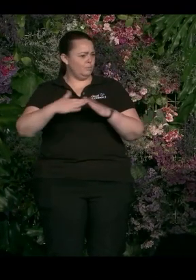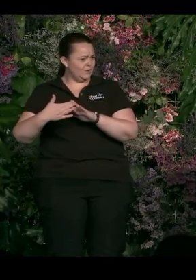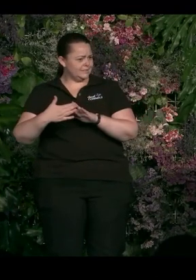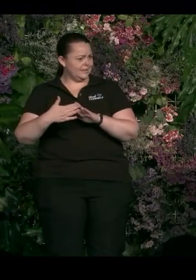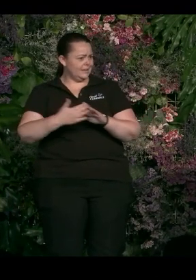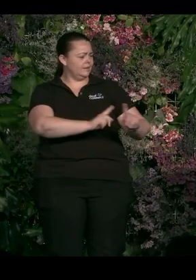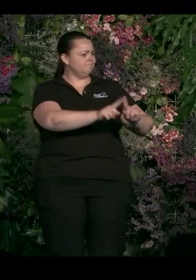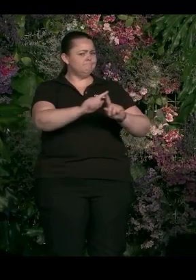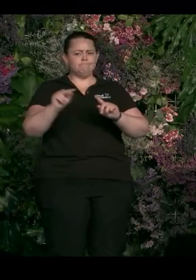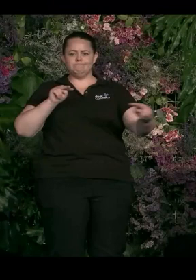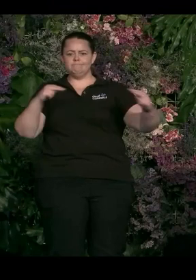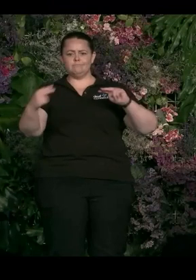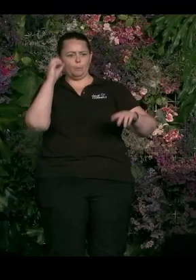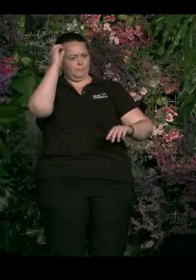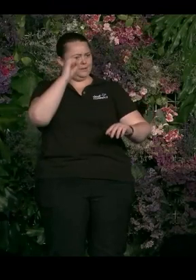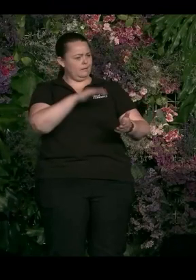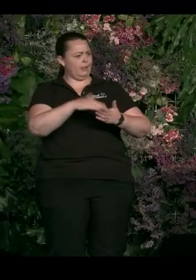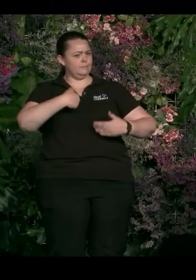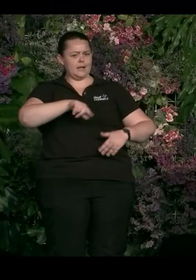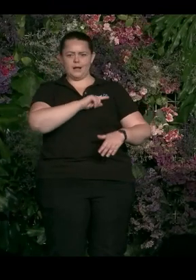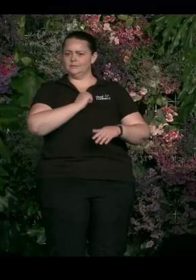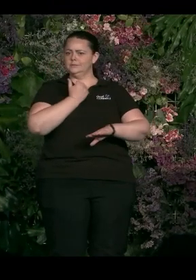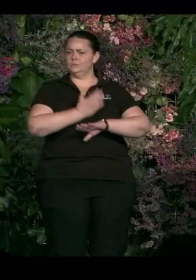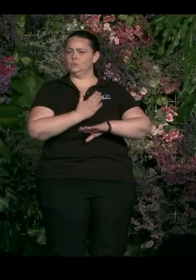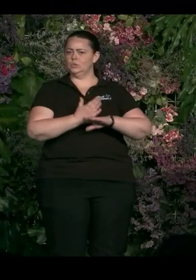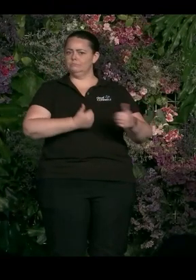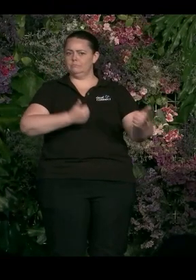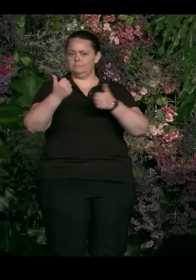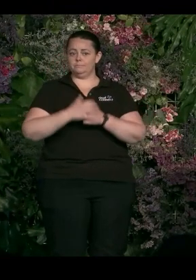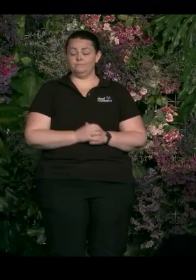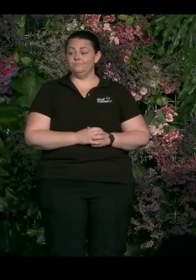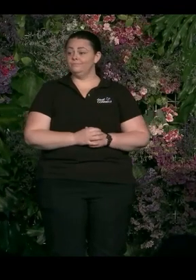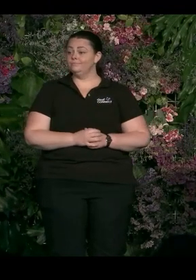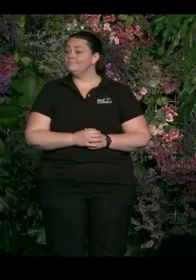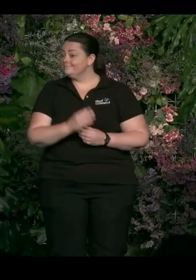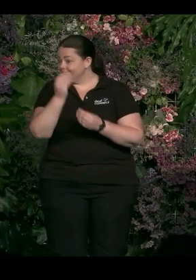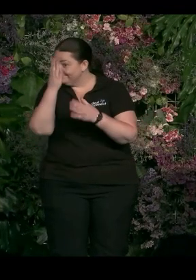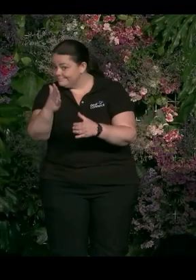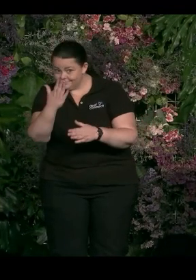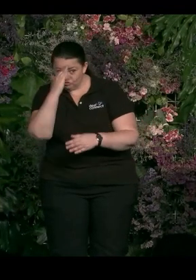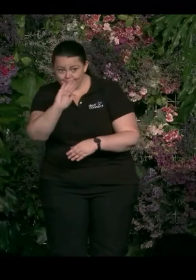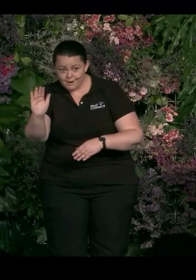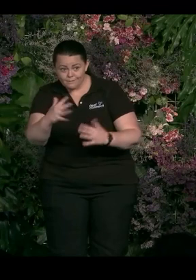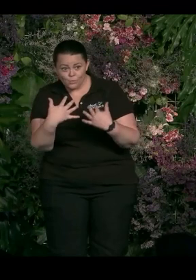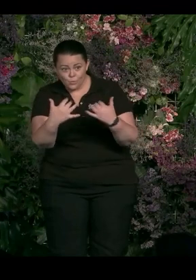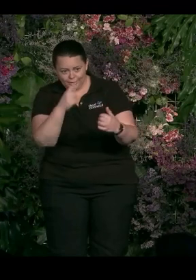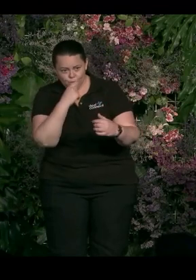sure. I just want to remind those in the audience that you can also submit questions. So